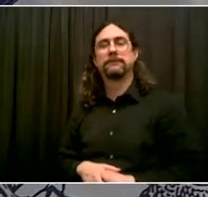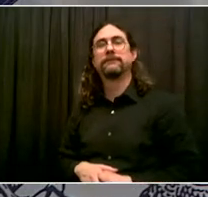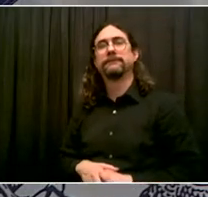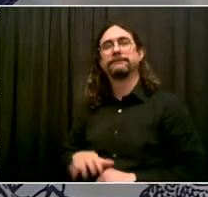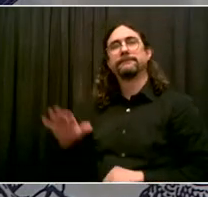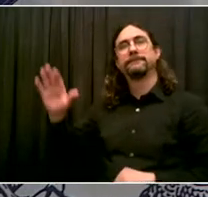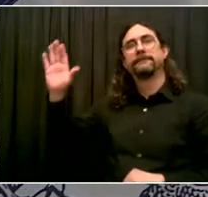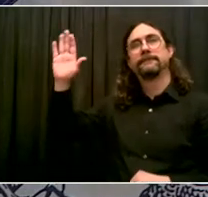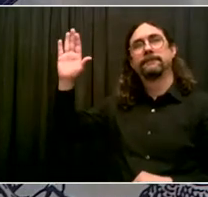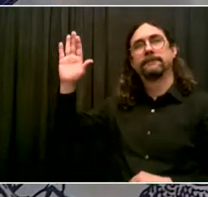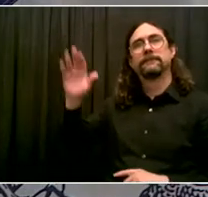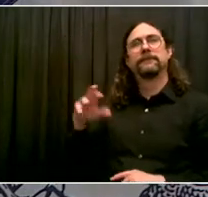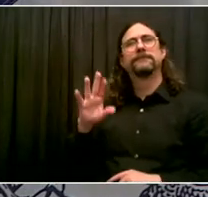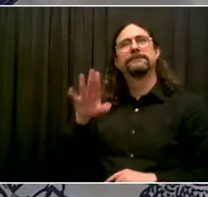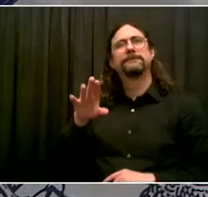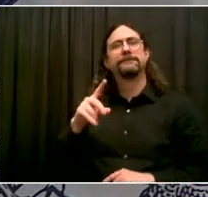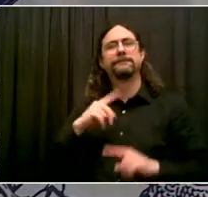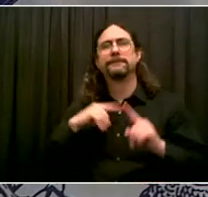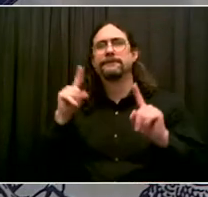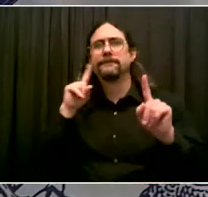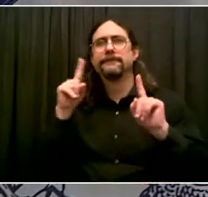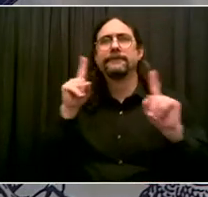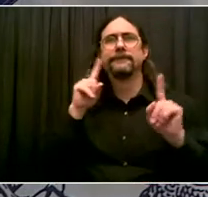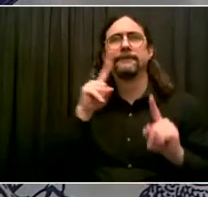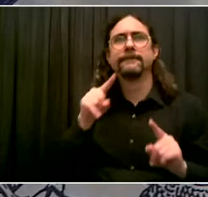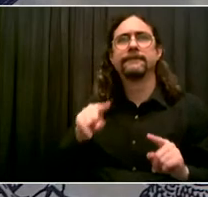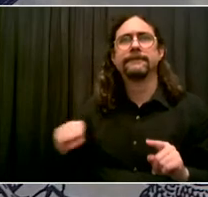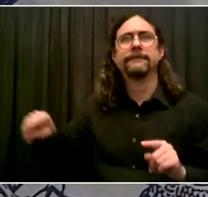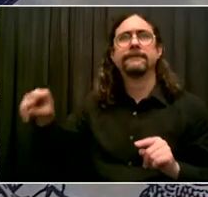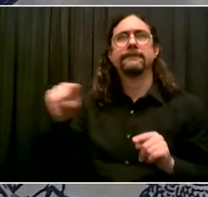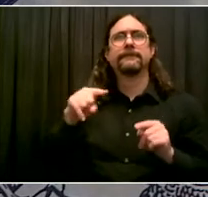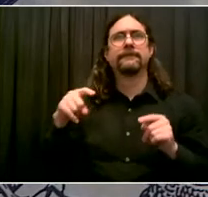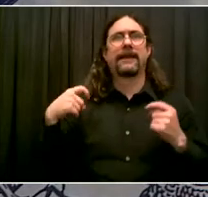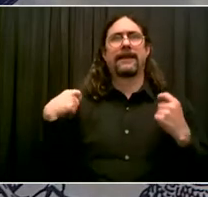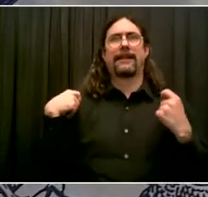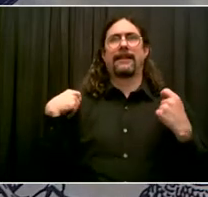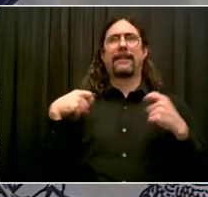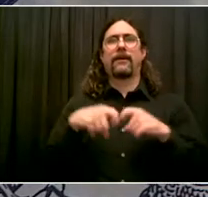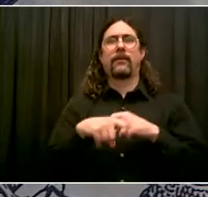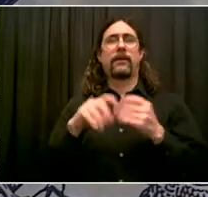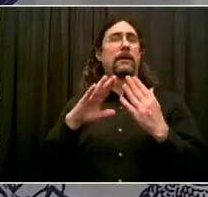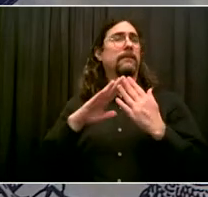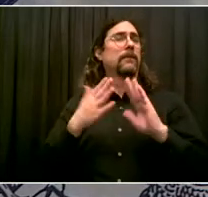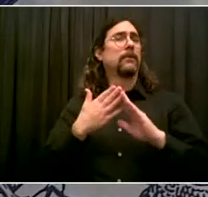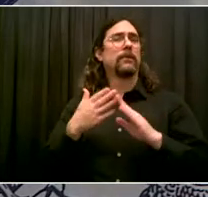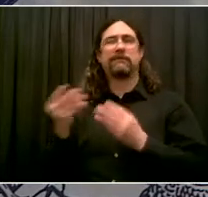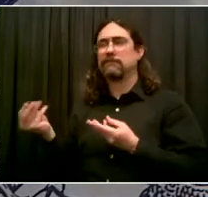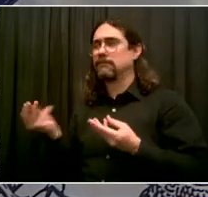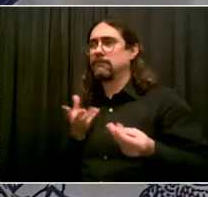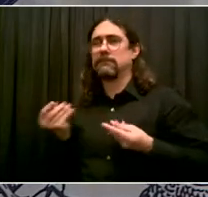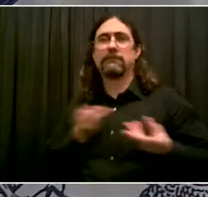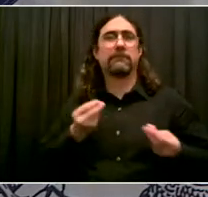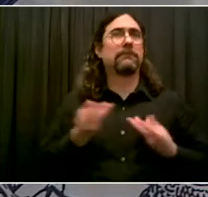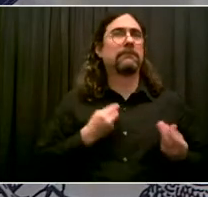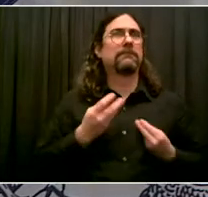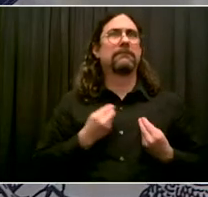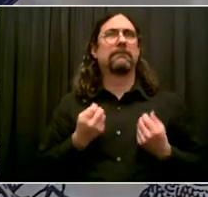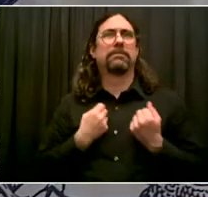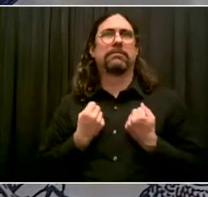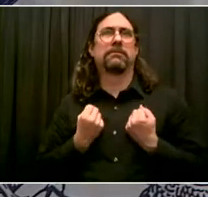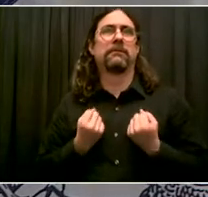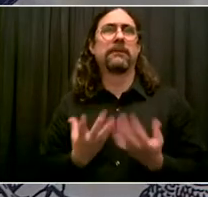don't want to be vaccinated, especially among 65 and over. Is there something you want to tell them?